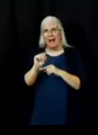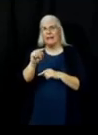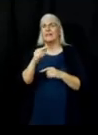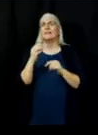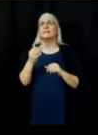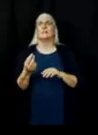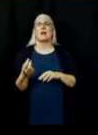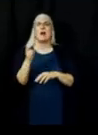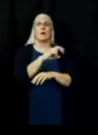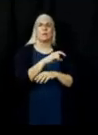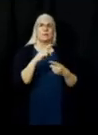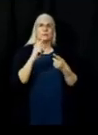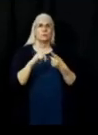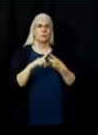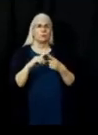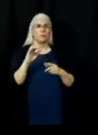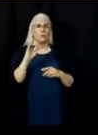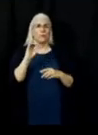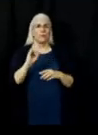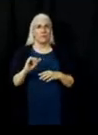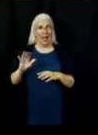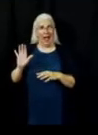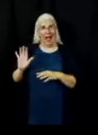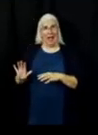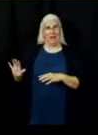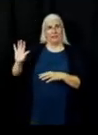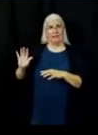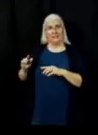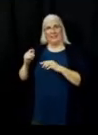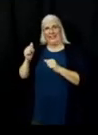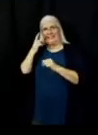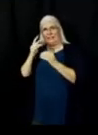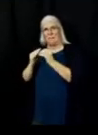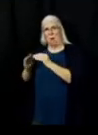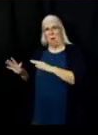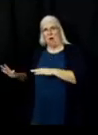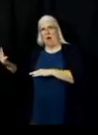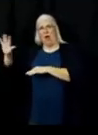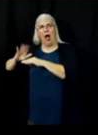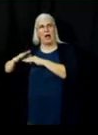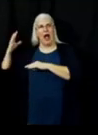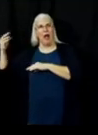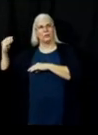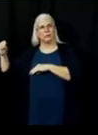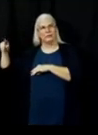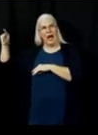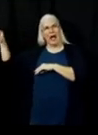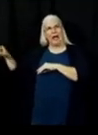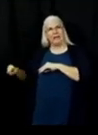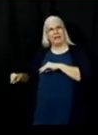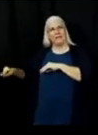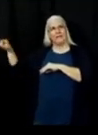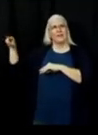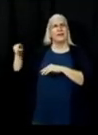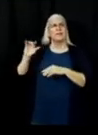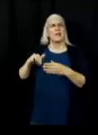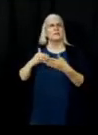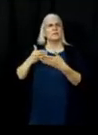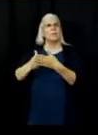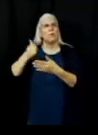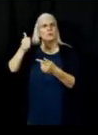that's going well. The big story is in Division Echo and Foxtrot. Okay, that's around the community of